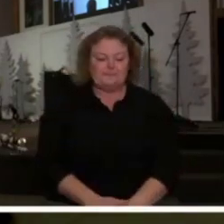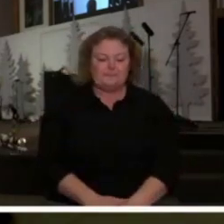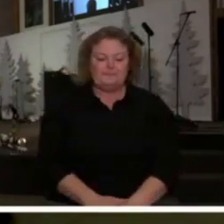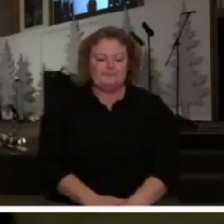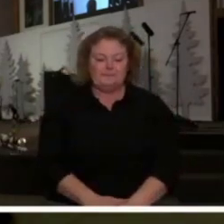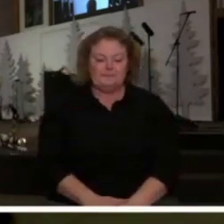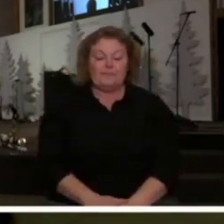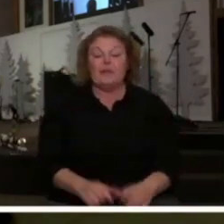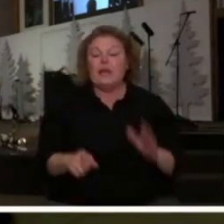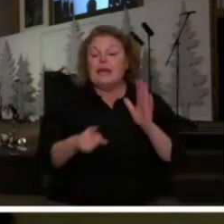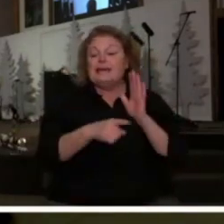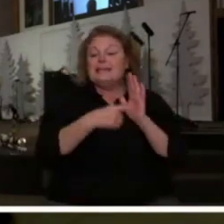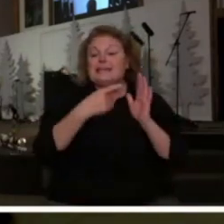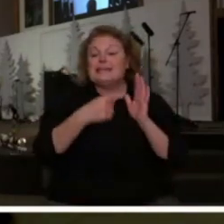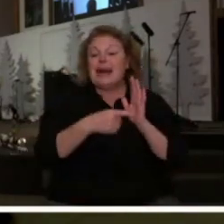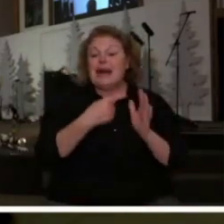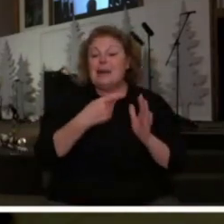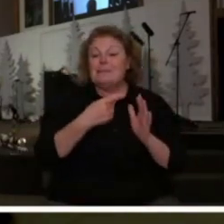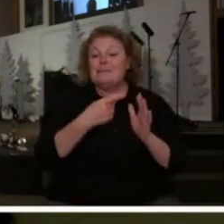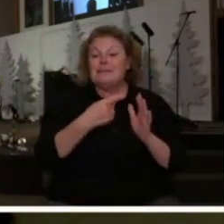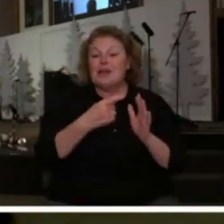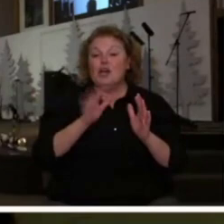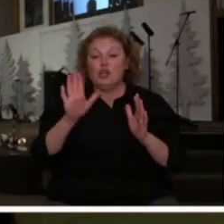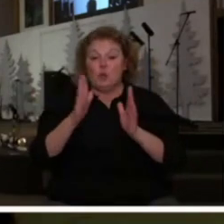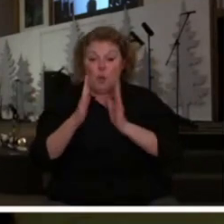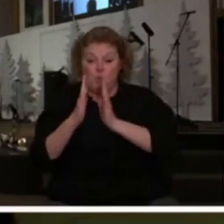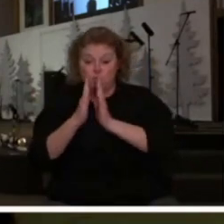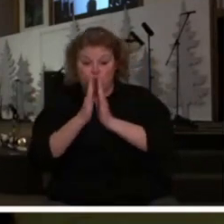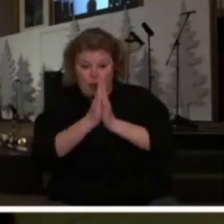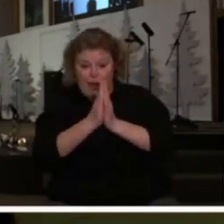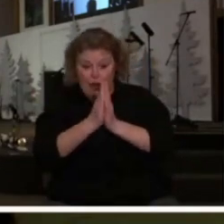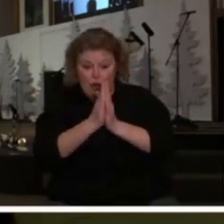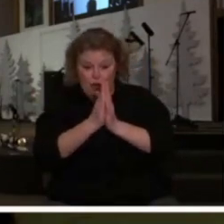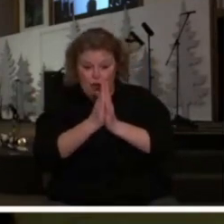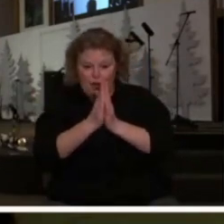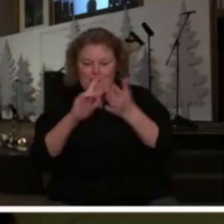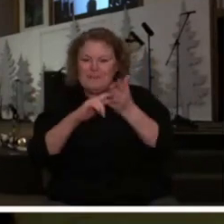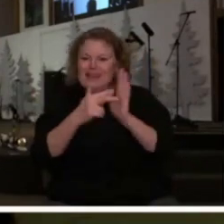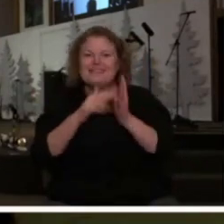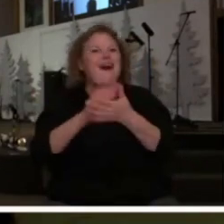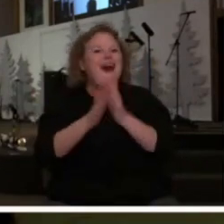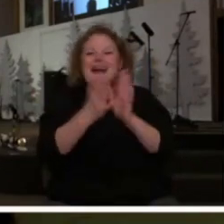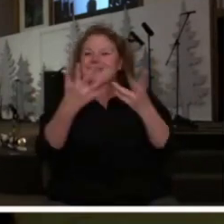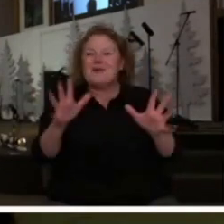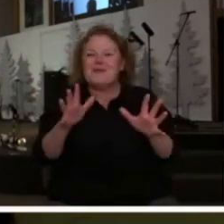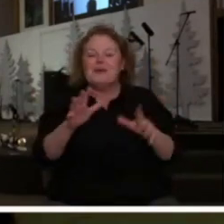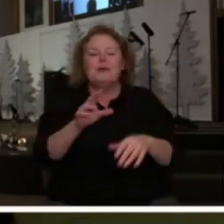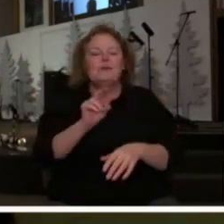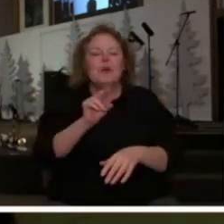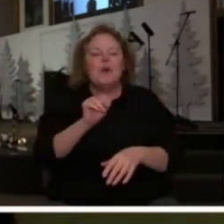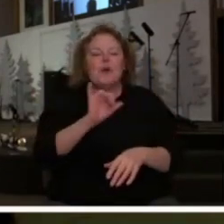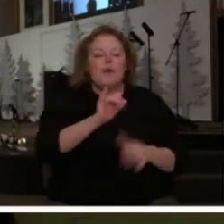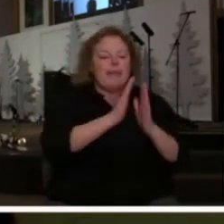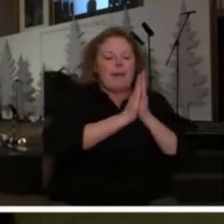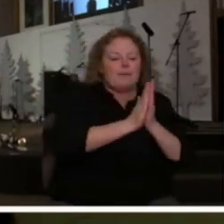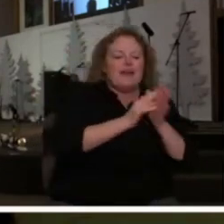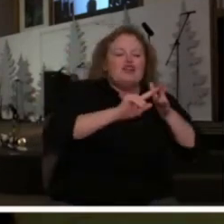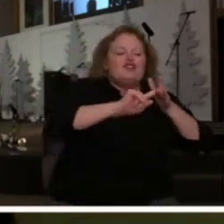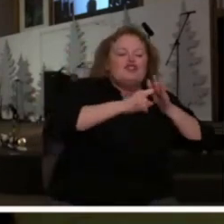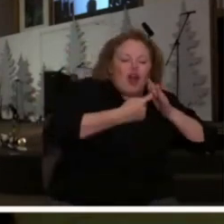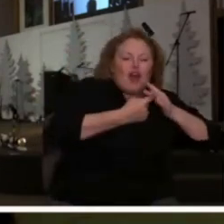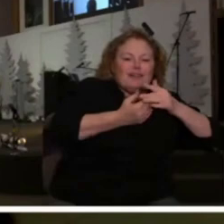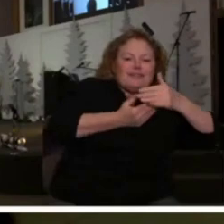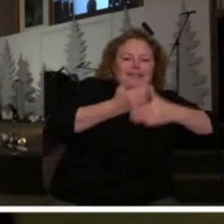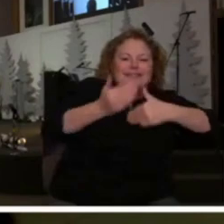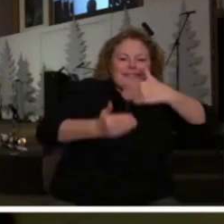sometimes your prayer is not an ending to the process sometimes your prayer is a beginning to the process and Jesus